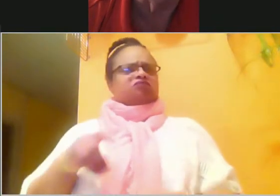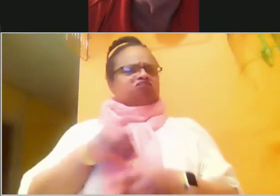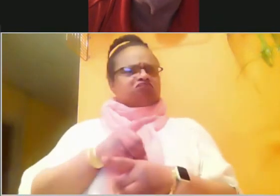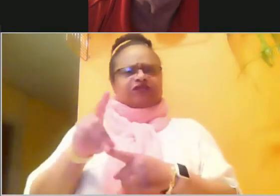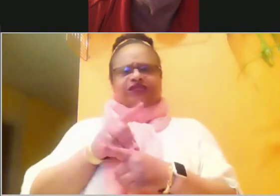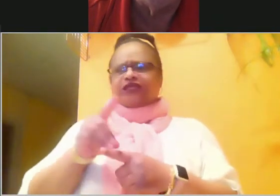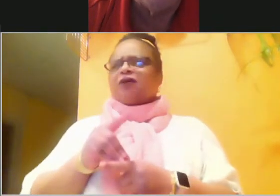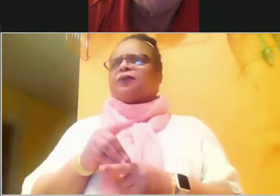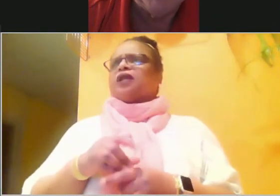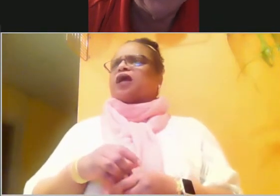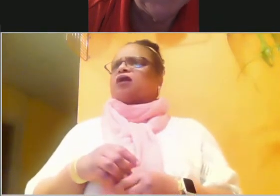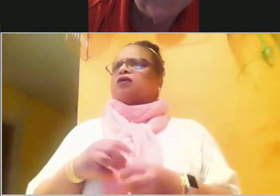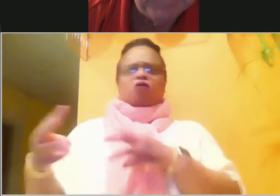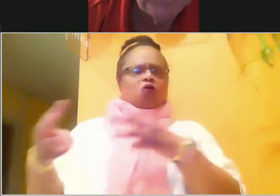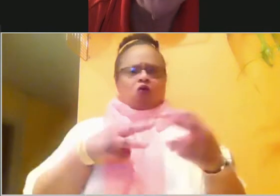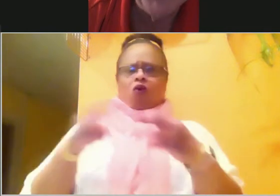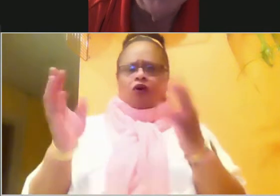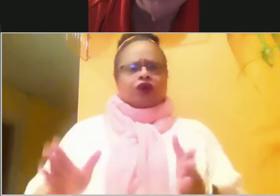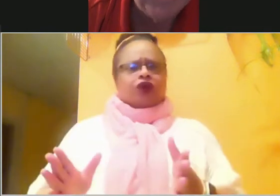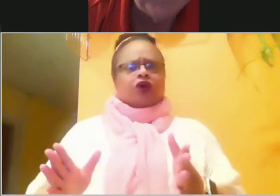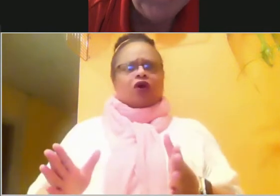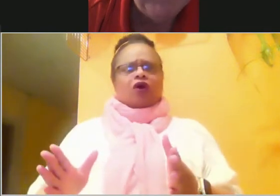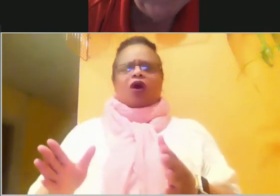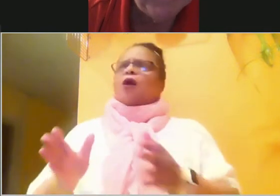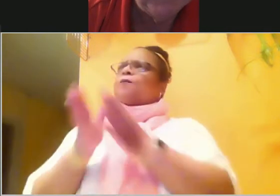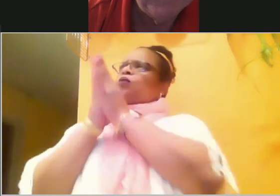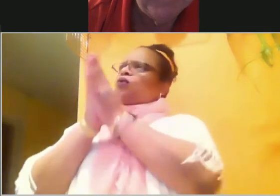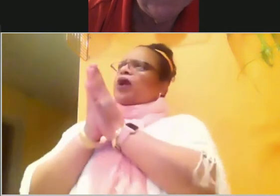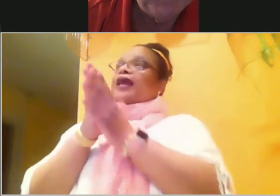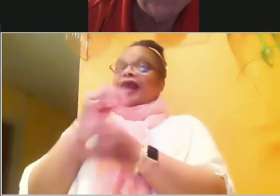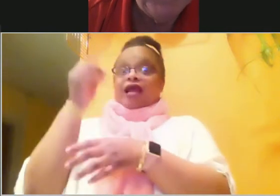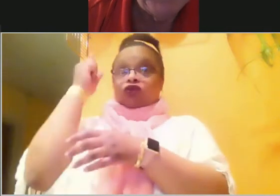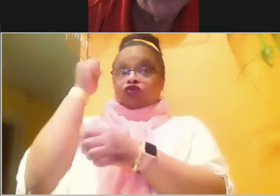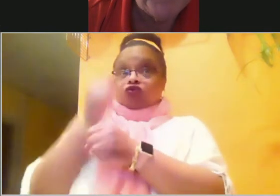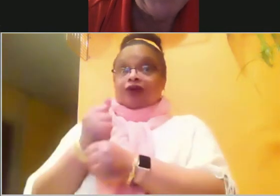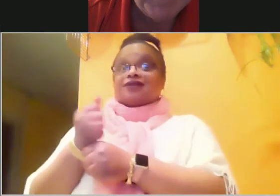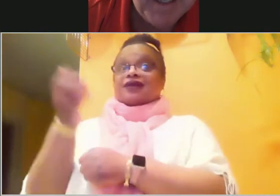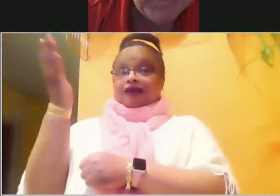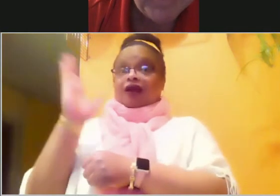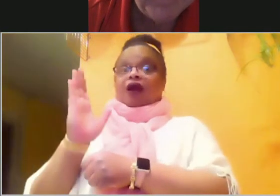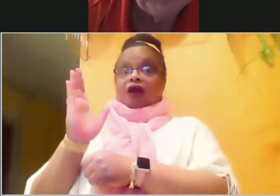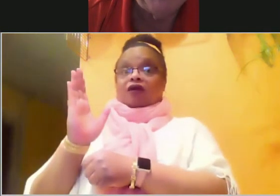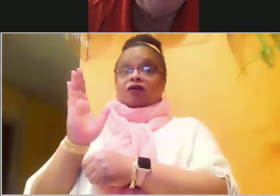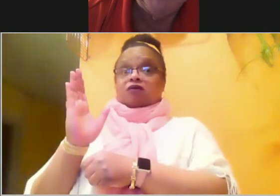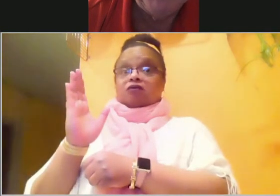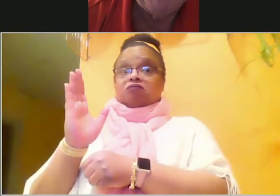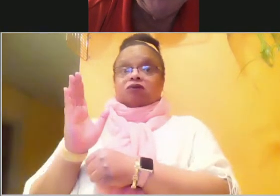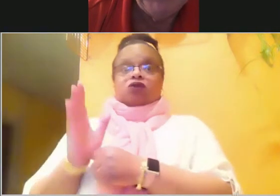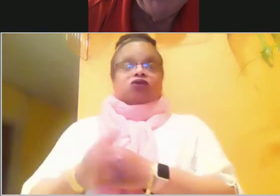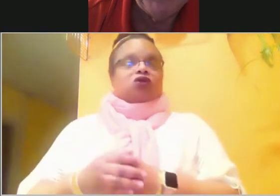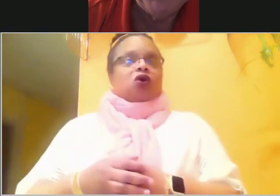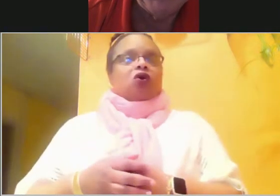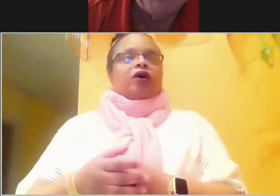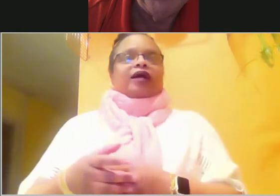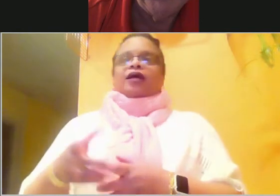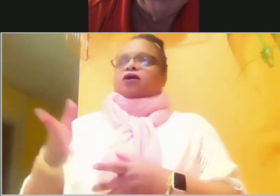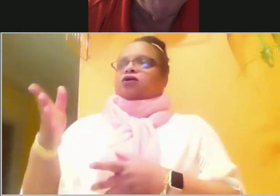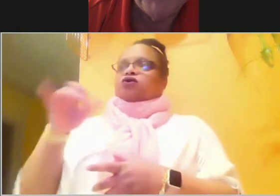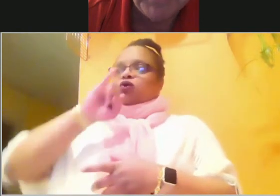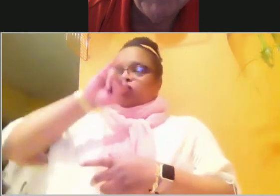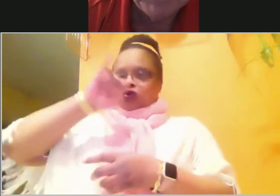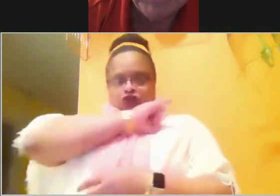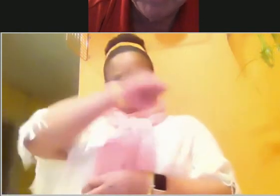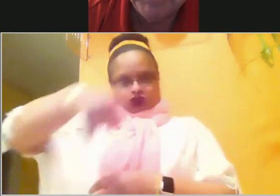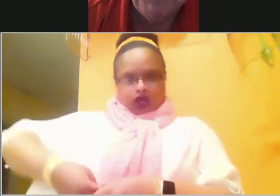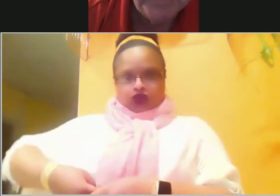prayed and trusted God, trusted God in everything against great odds. led the Israelites into